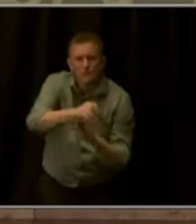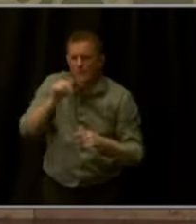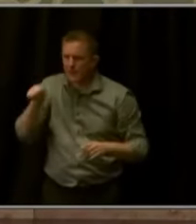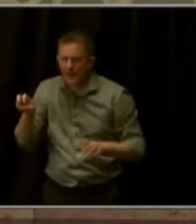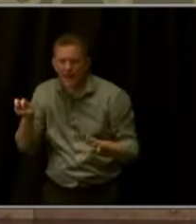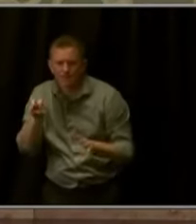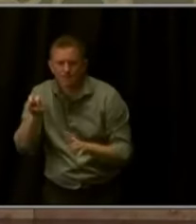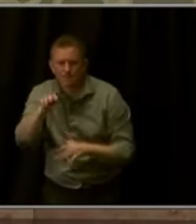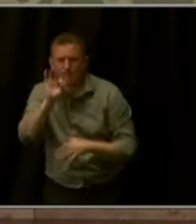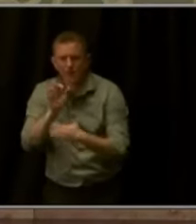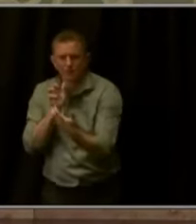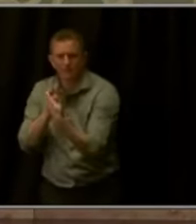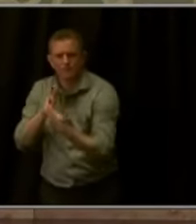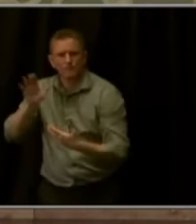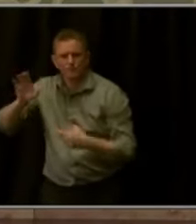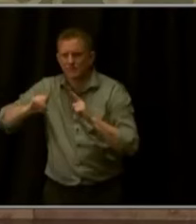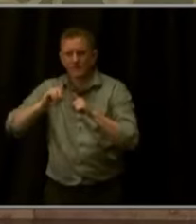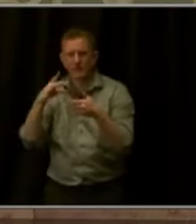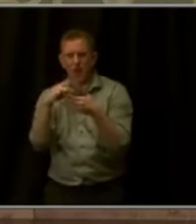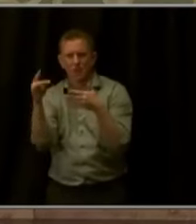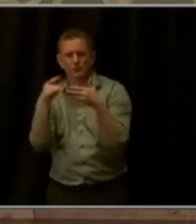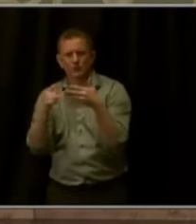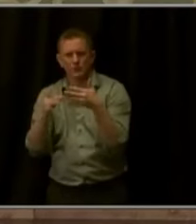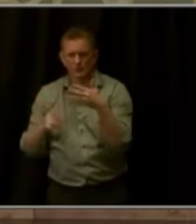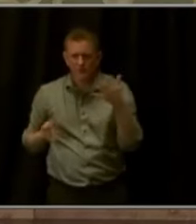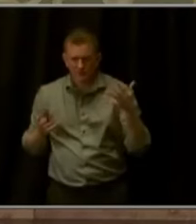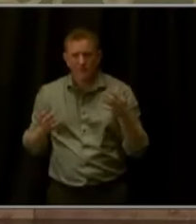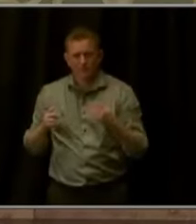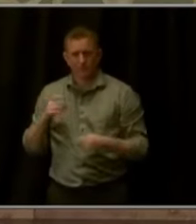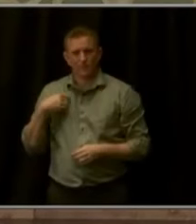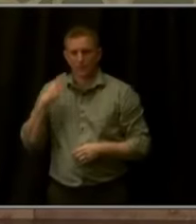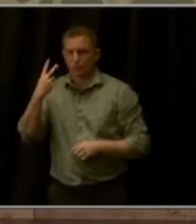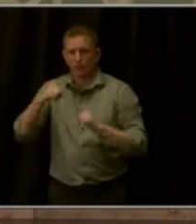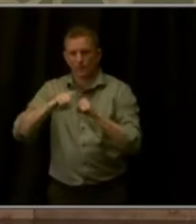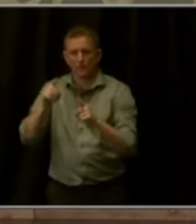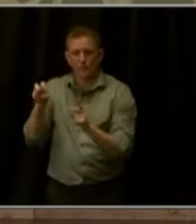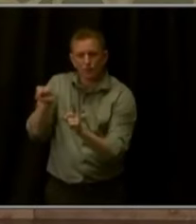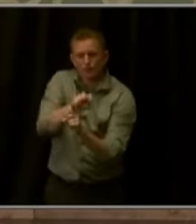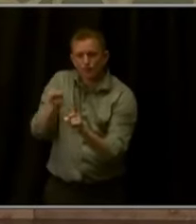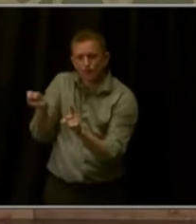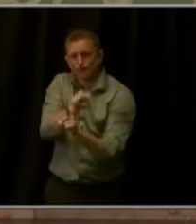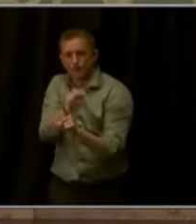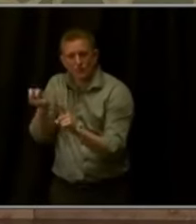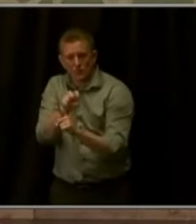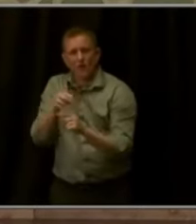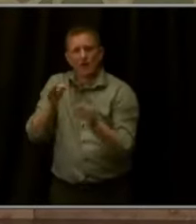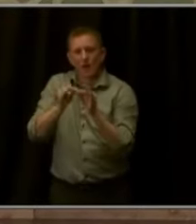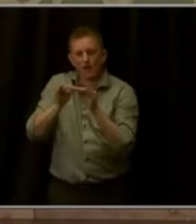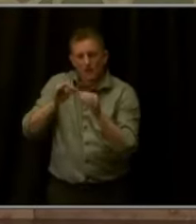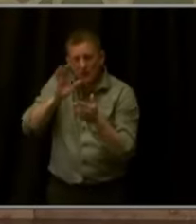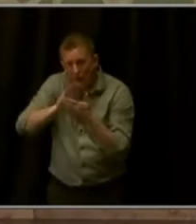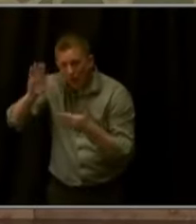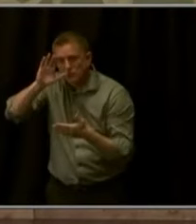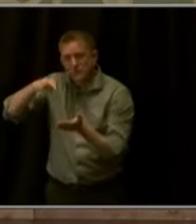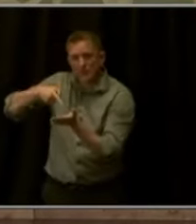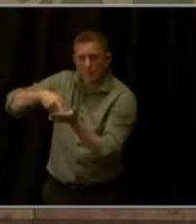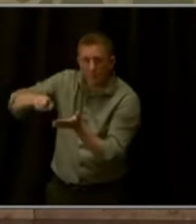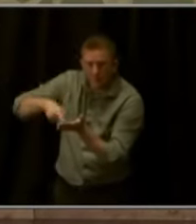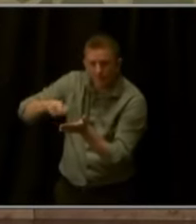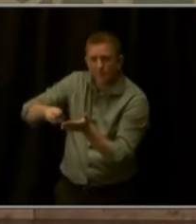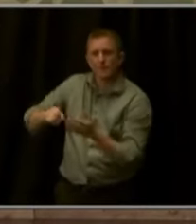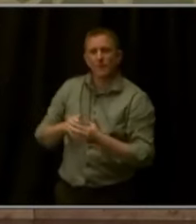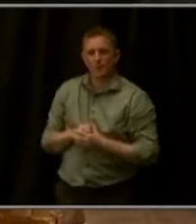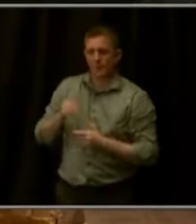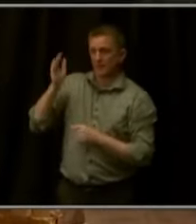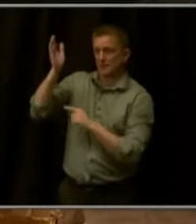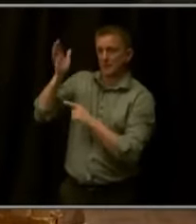from dual and concurrent enrollment to low-cost credentialing. With the leadership of Speaker McCluskey and Representative Puglasey and